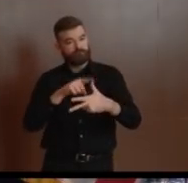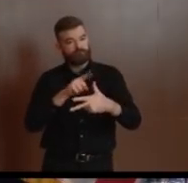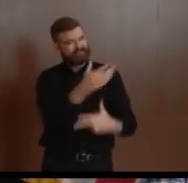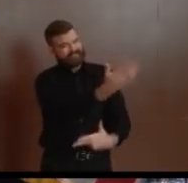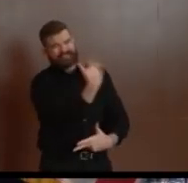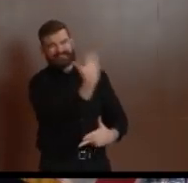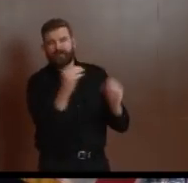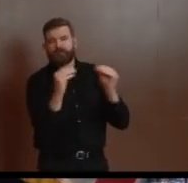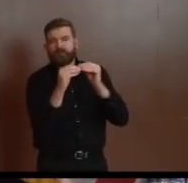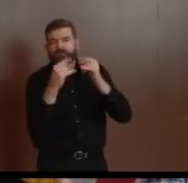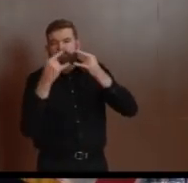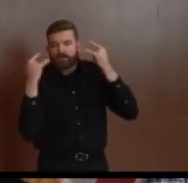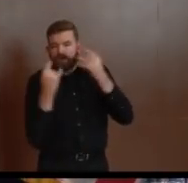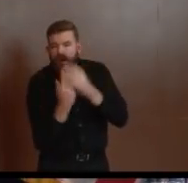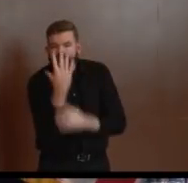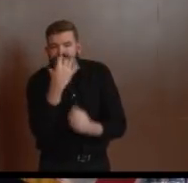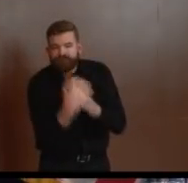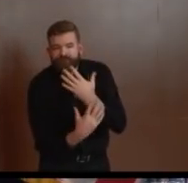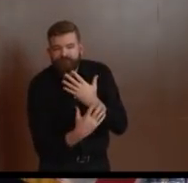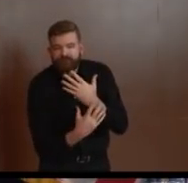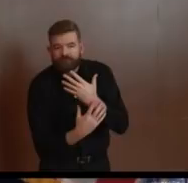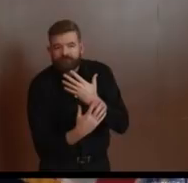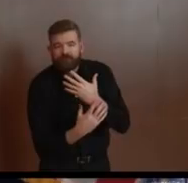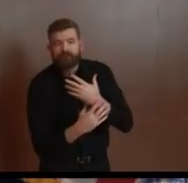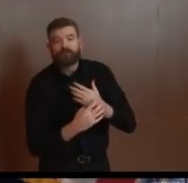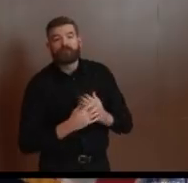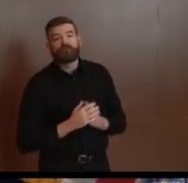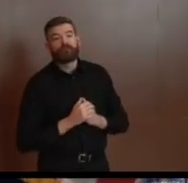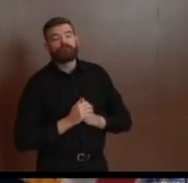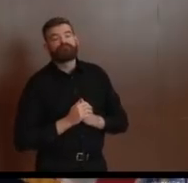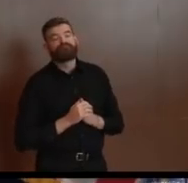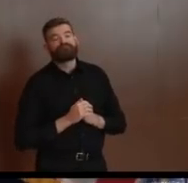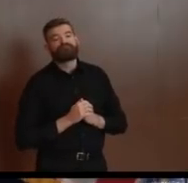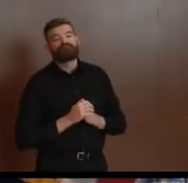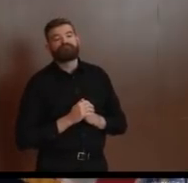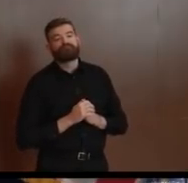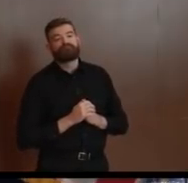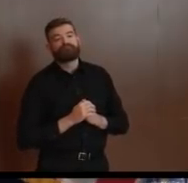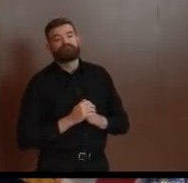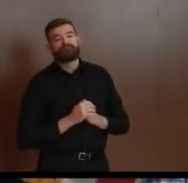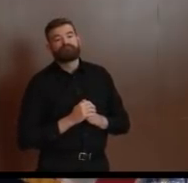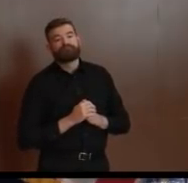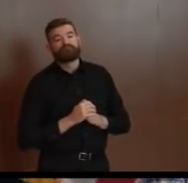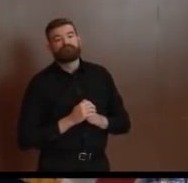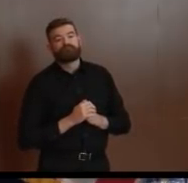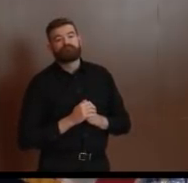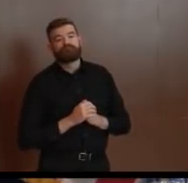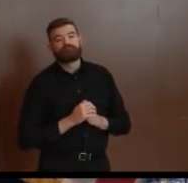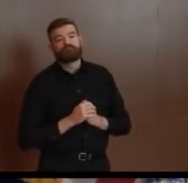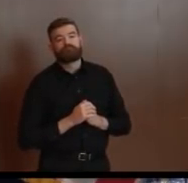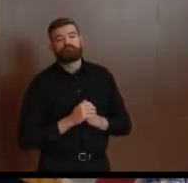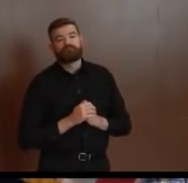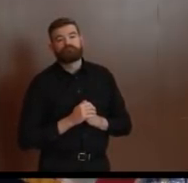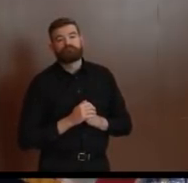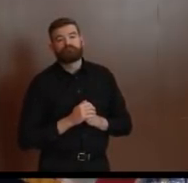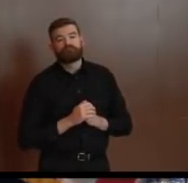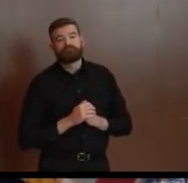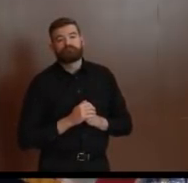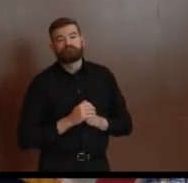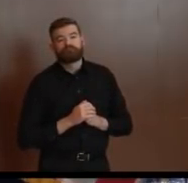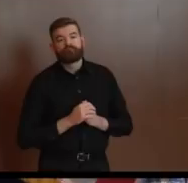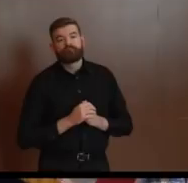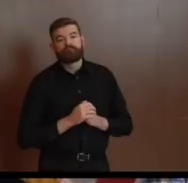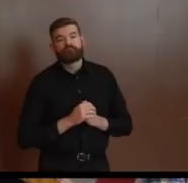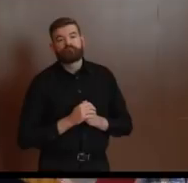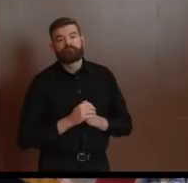just the two of us, as I've said in our video gatherings, we understand that the Lord helps those that help themselves. And